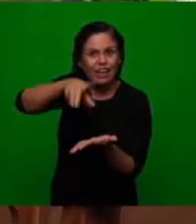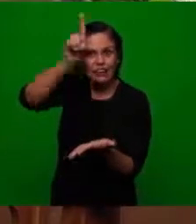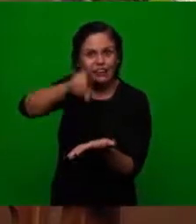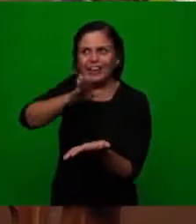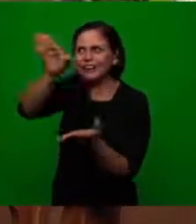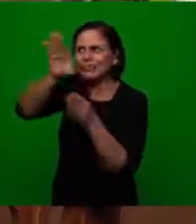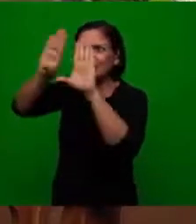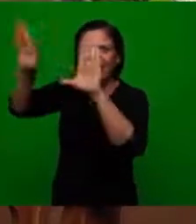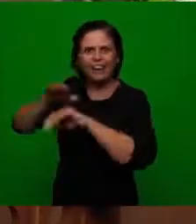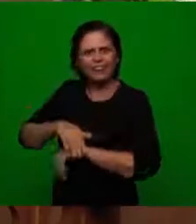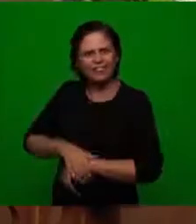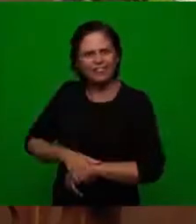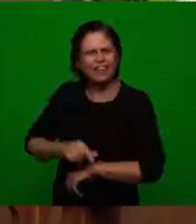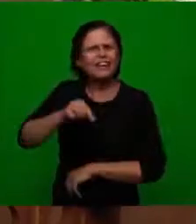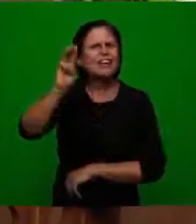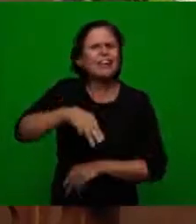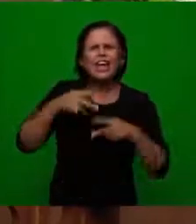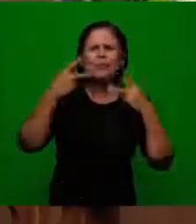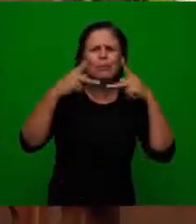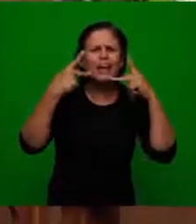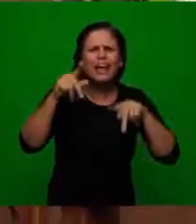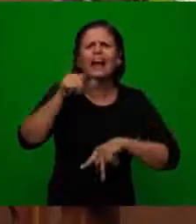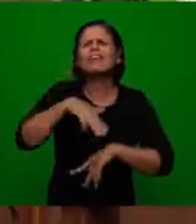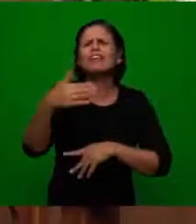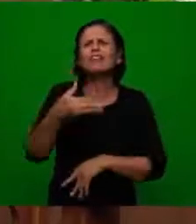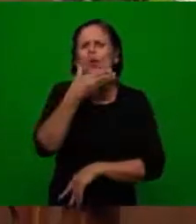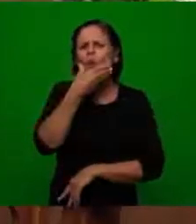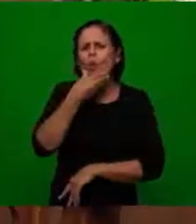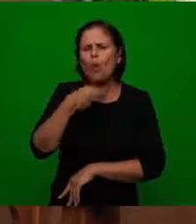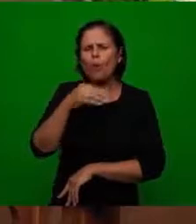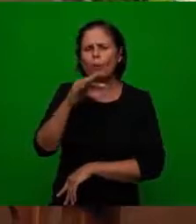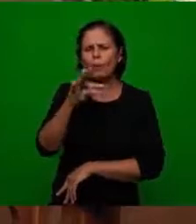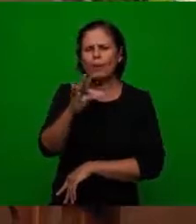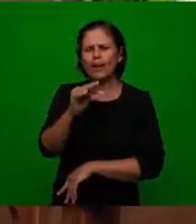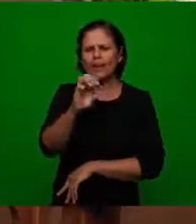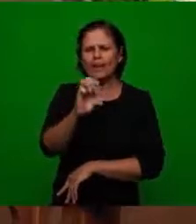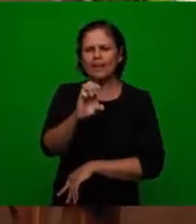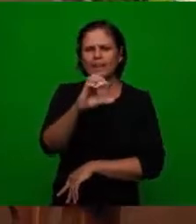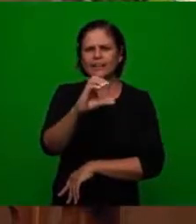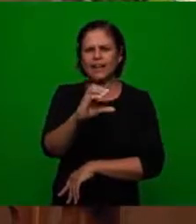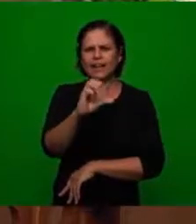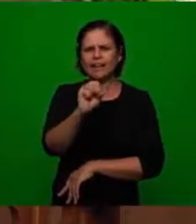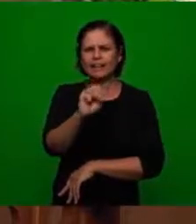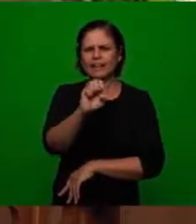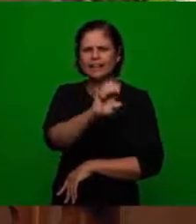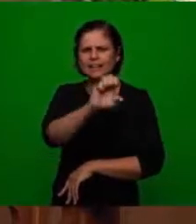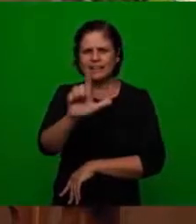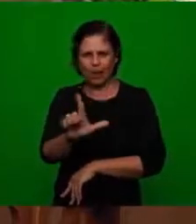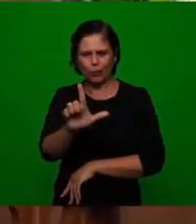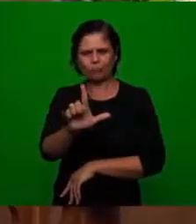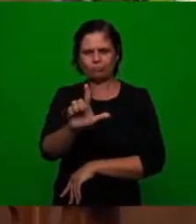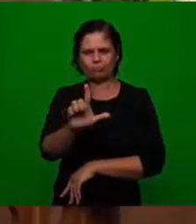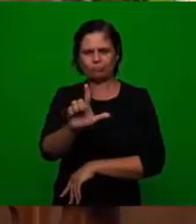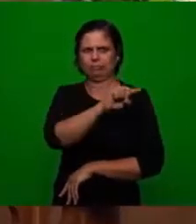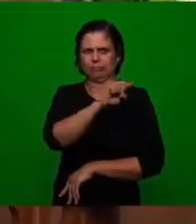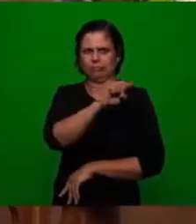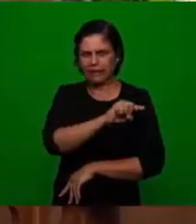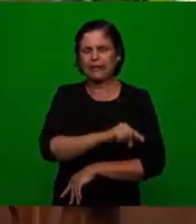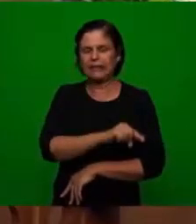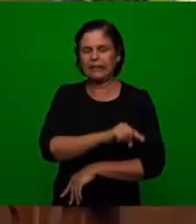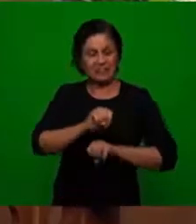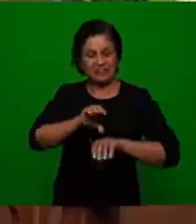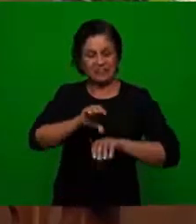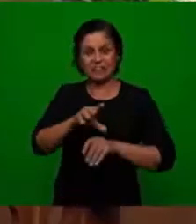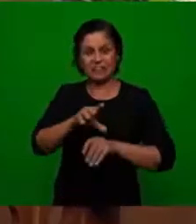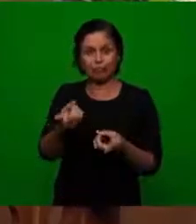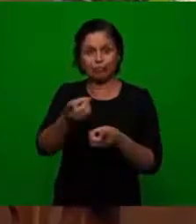the forgiveness for your sin who was preaching this was Tetsuo Tetsuo Tetsuo was one of the greatest preachers of the church at